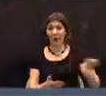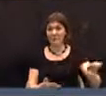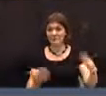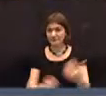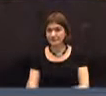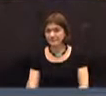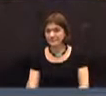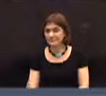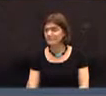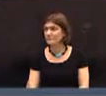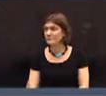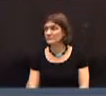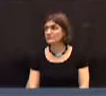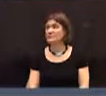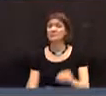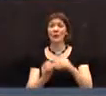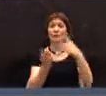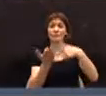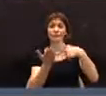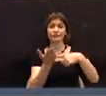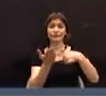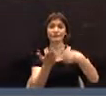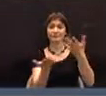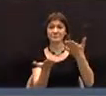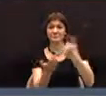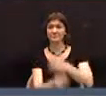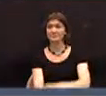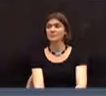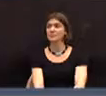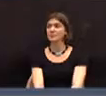Thank you. Further discussion on the budget?